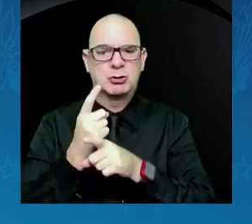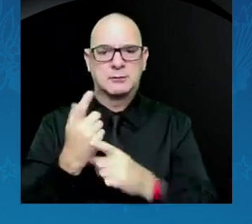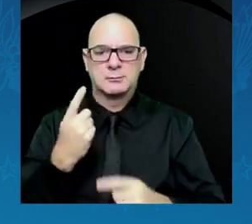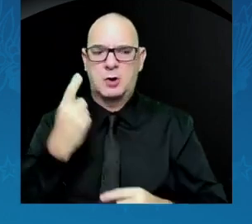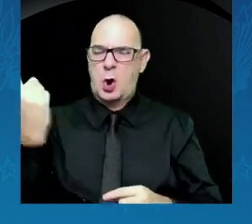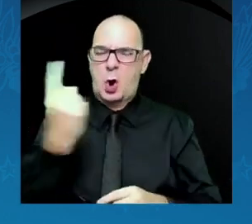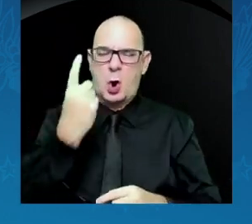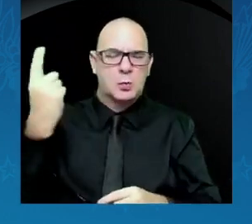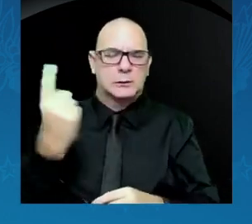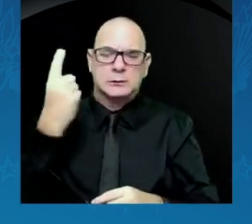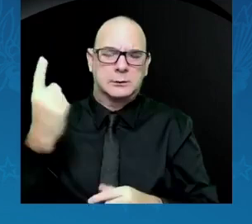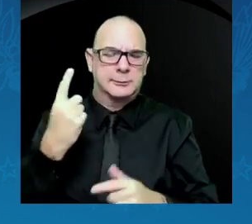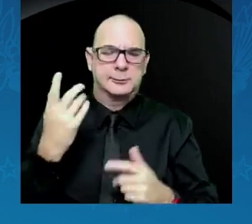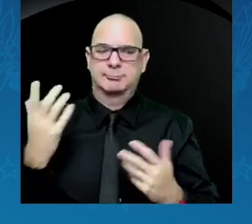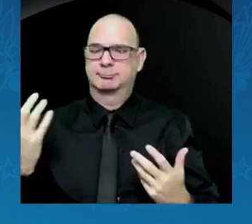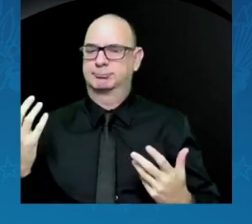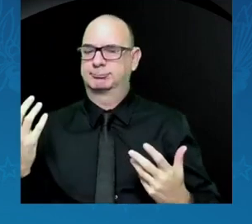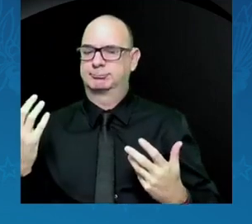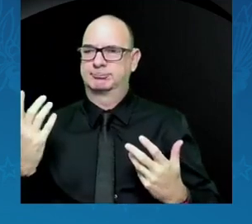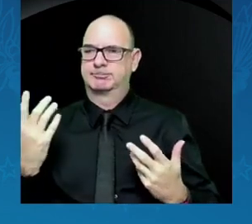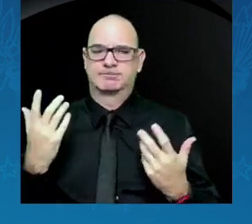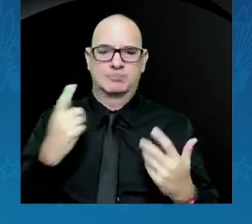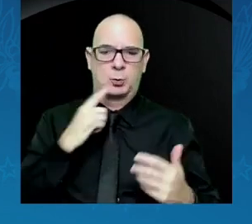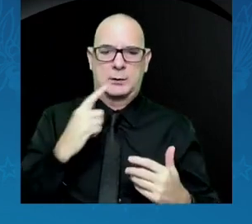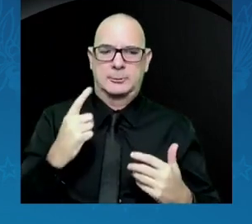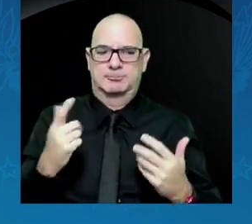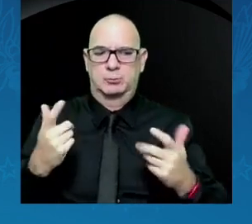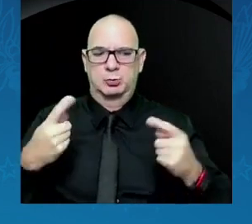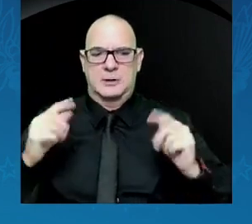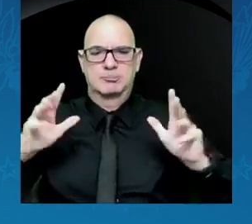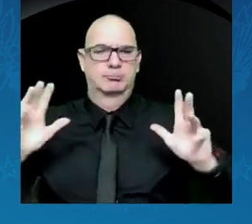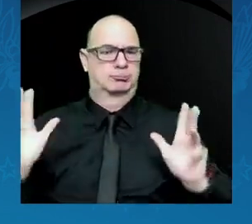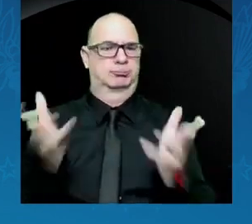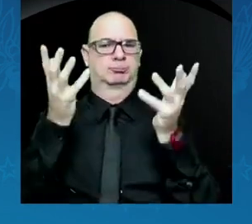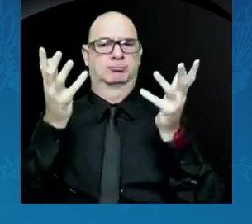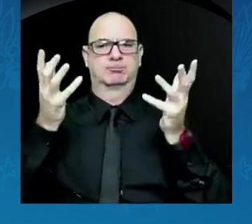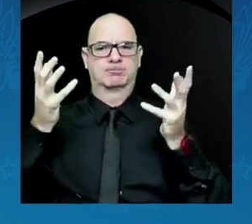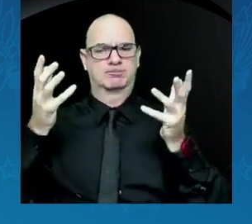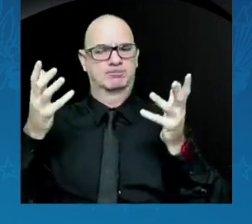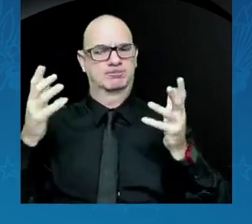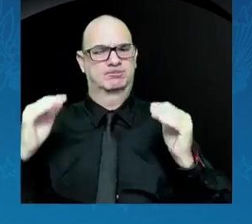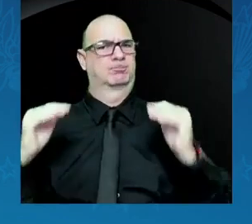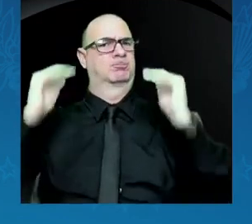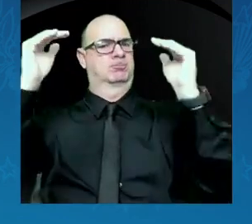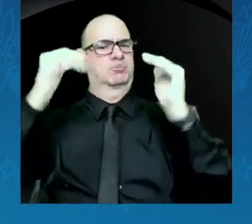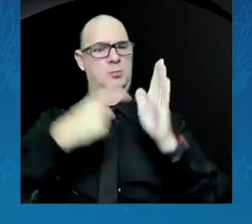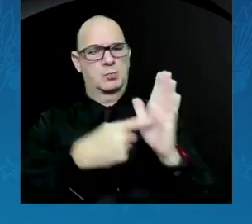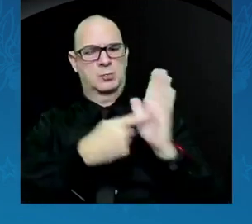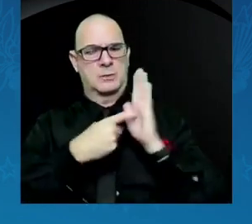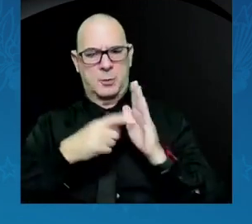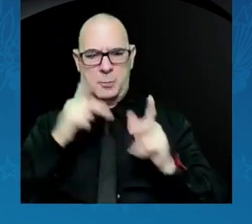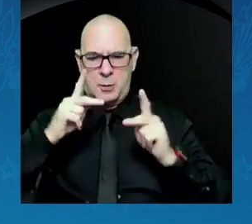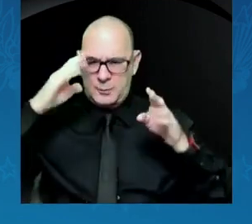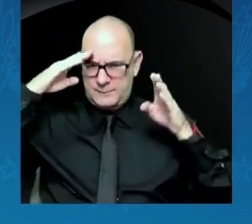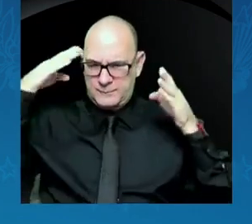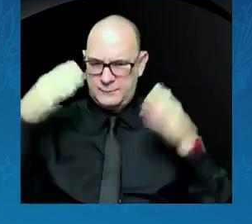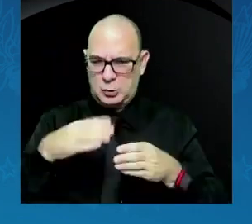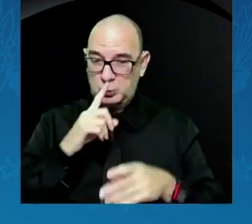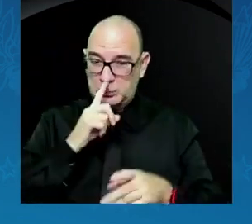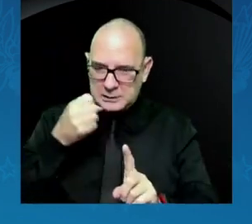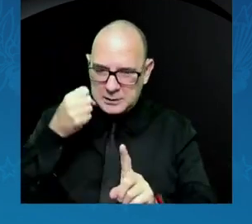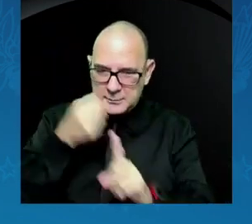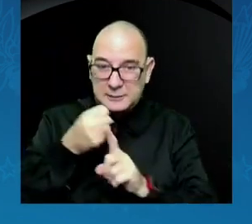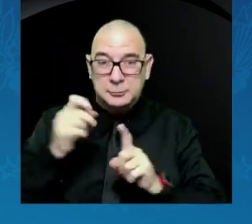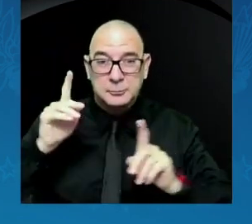elevating a discussion to require people to focus on what really impacts people in their lives every